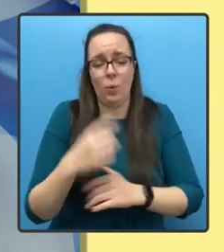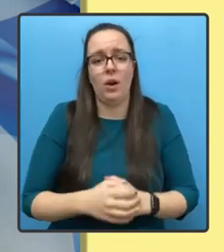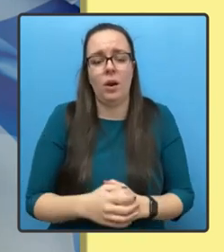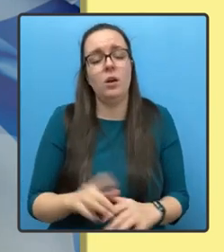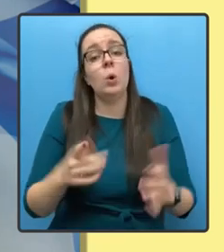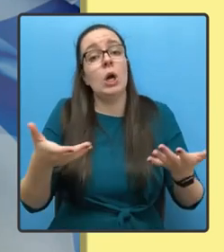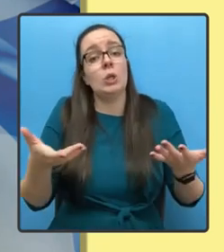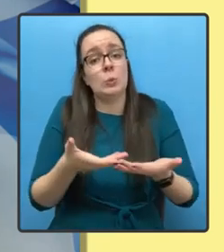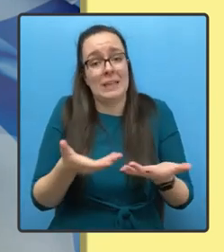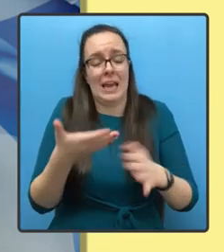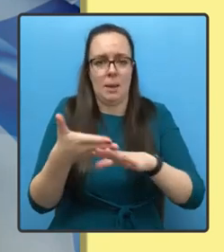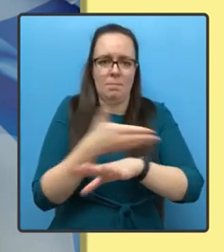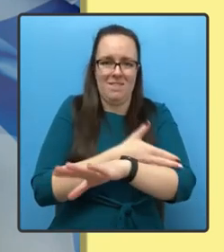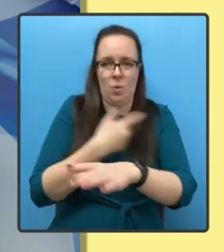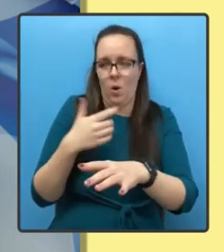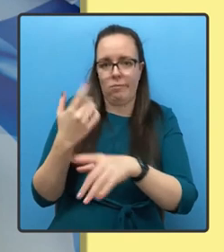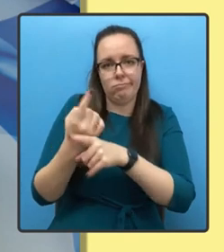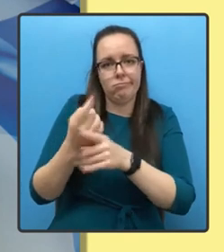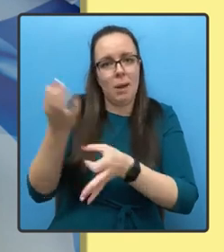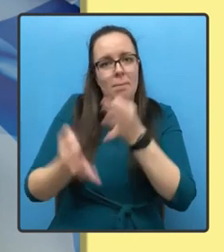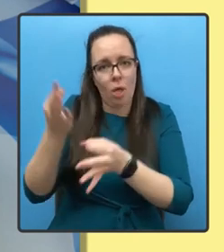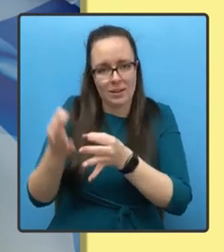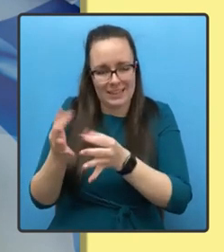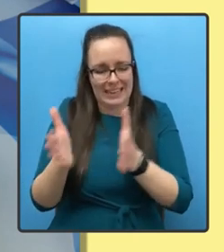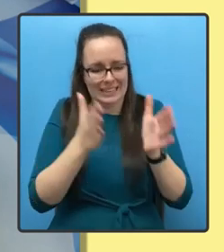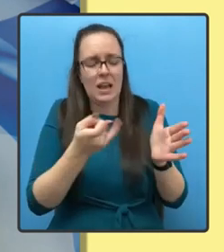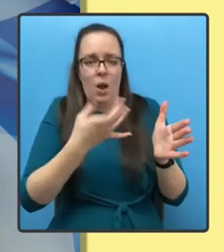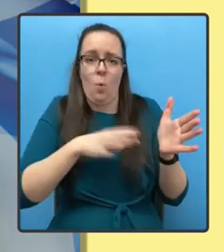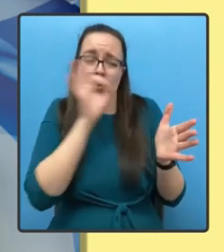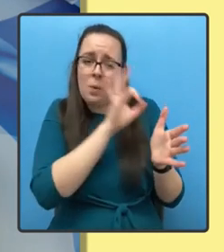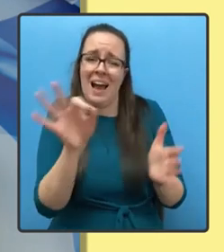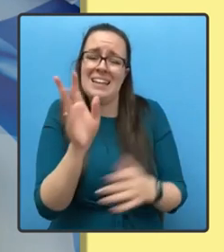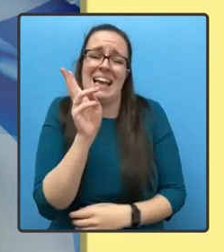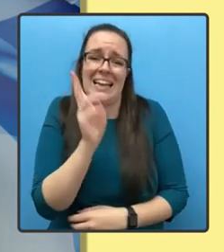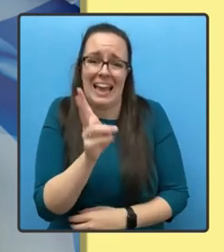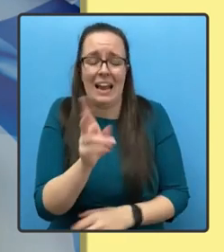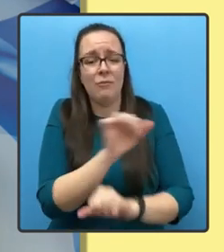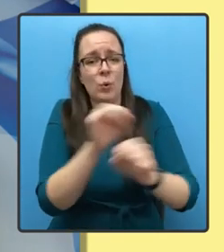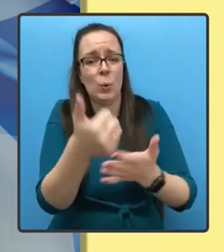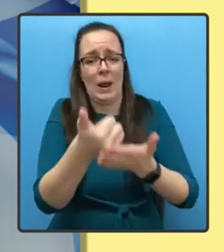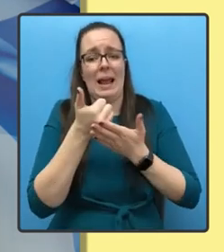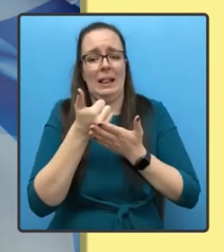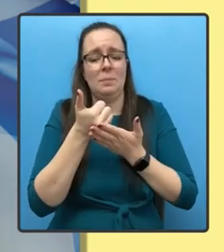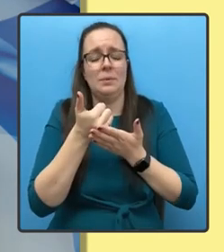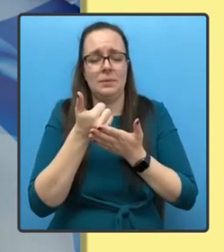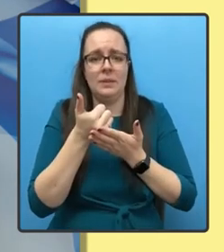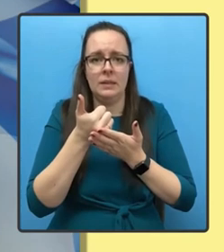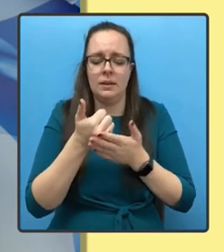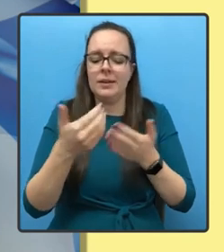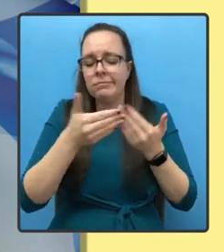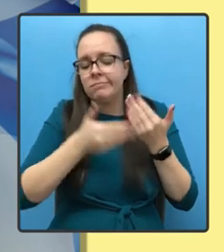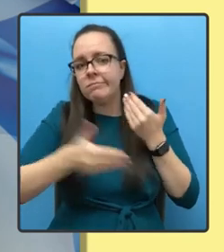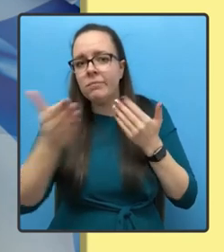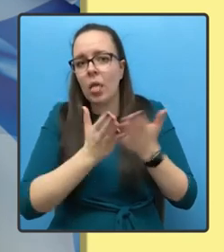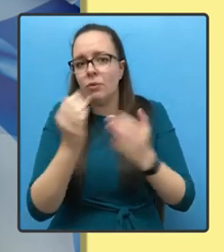about politics, I want to ask again for your help. Over these next weeks of winter, we need to pull